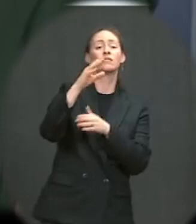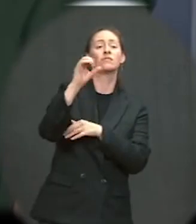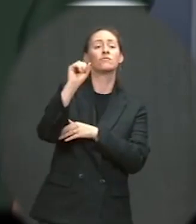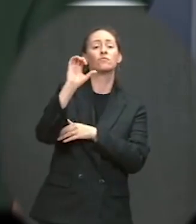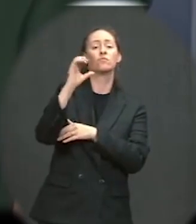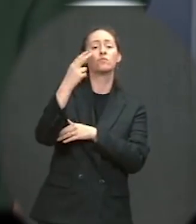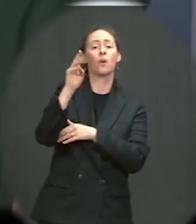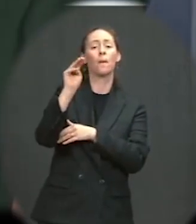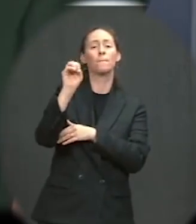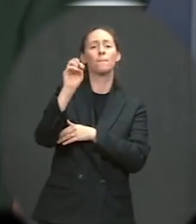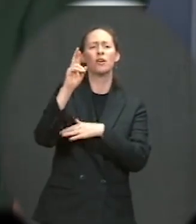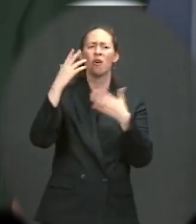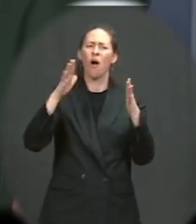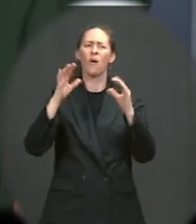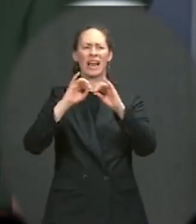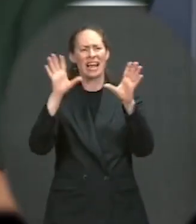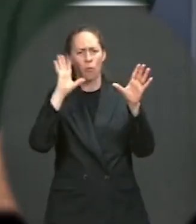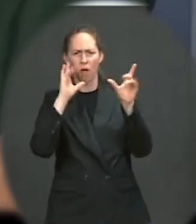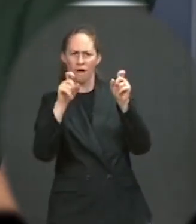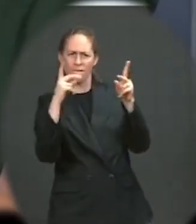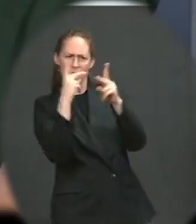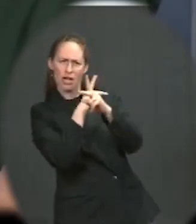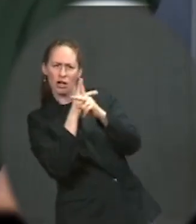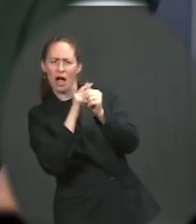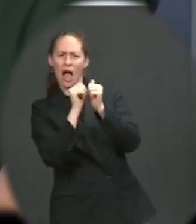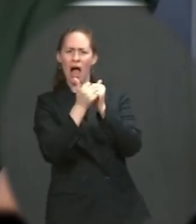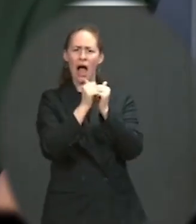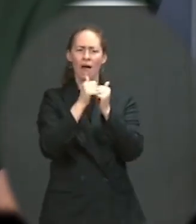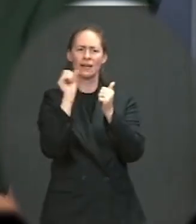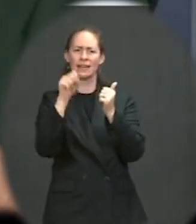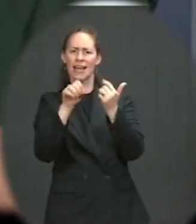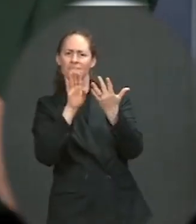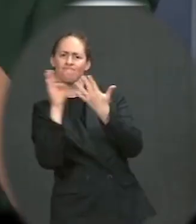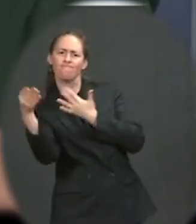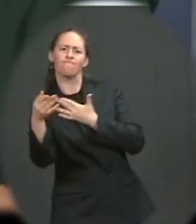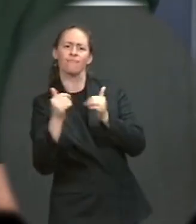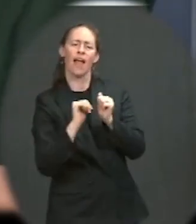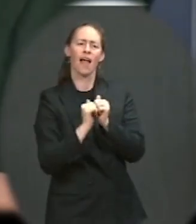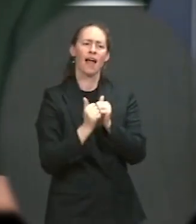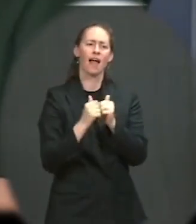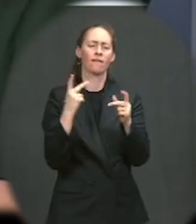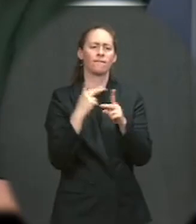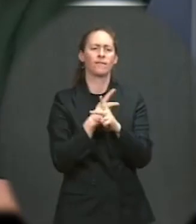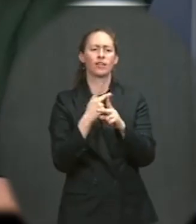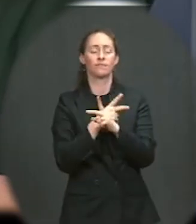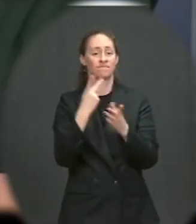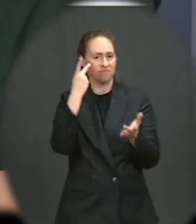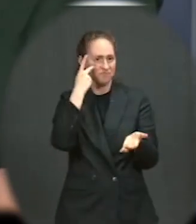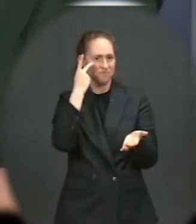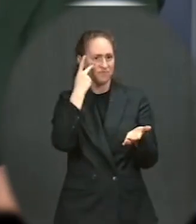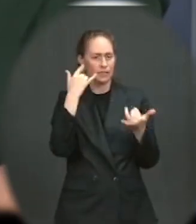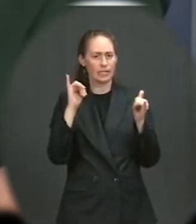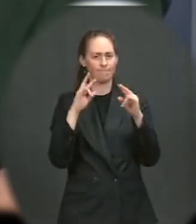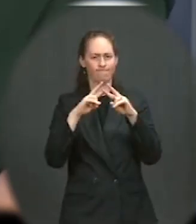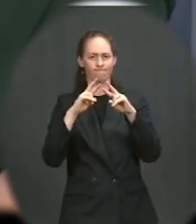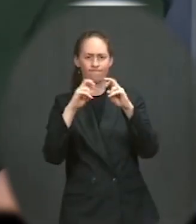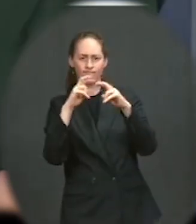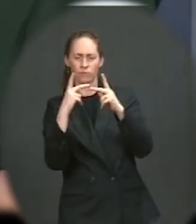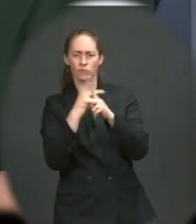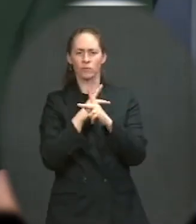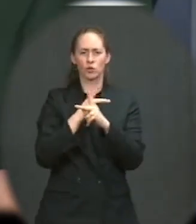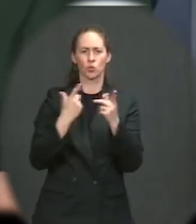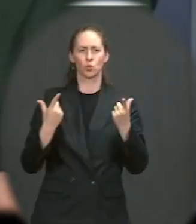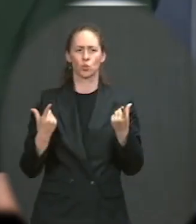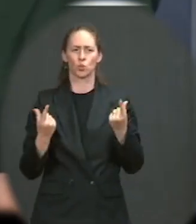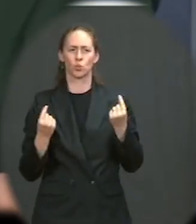going to continue to look for paths forward. We will see what that looks like, but we're still assessing that in the coming days. What the president will also